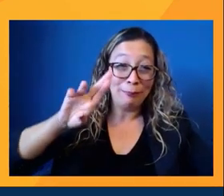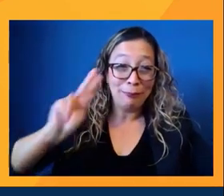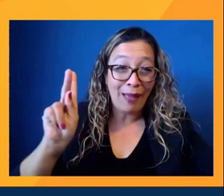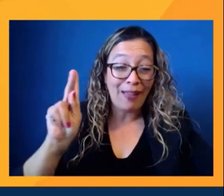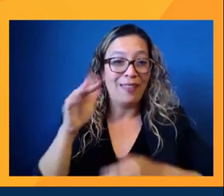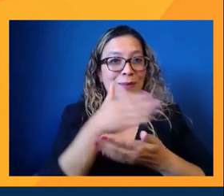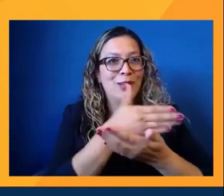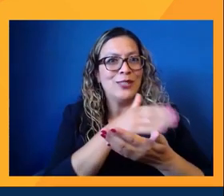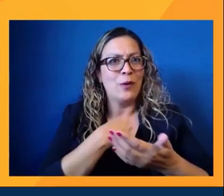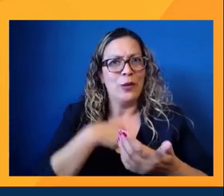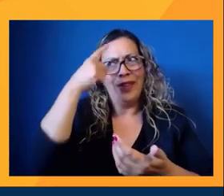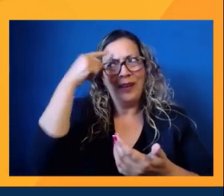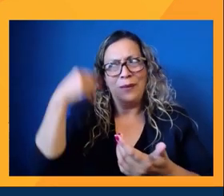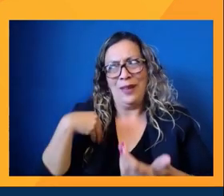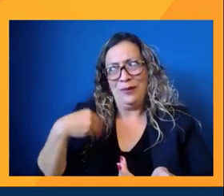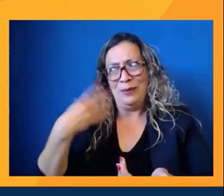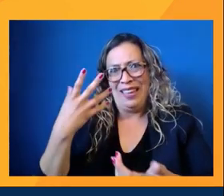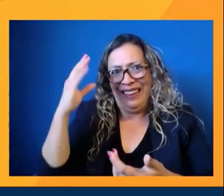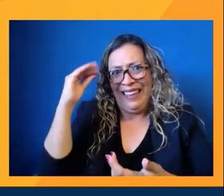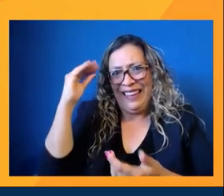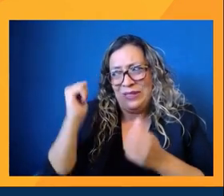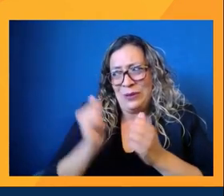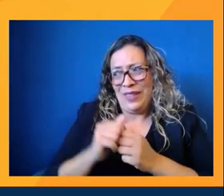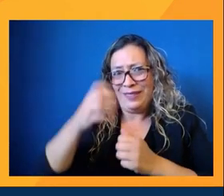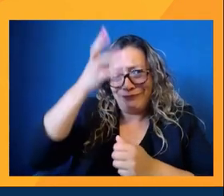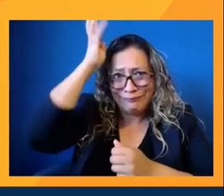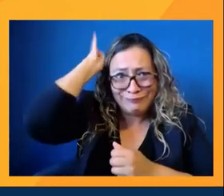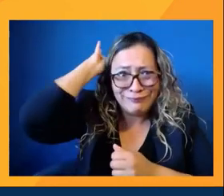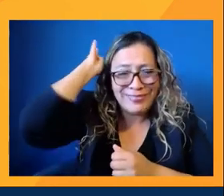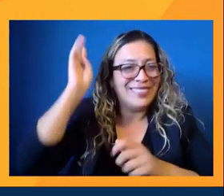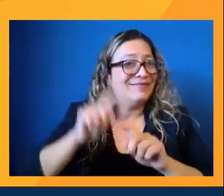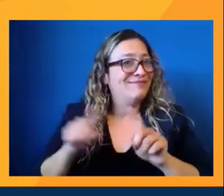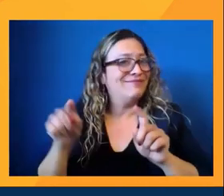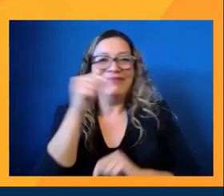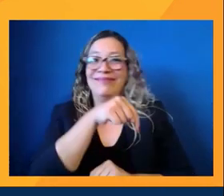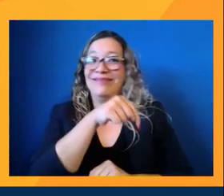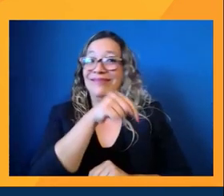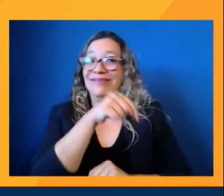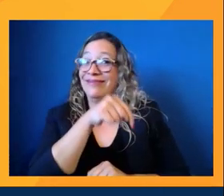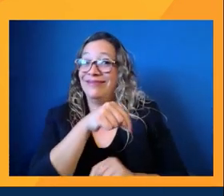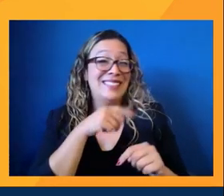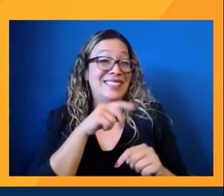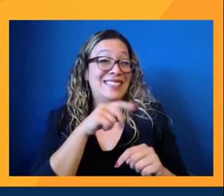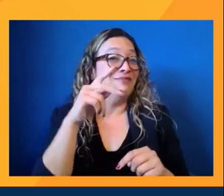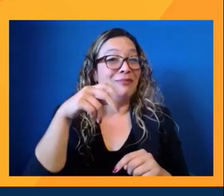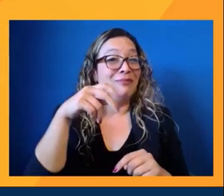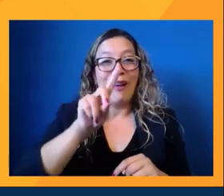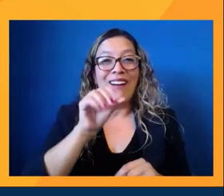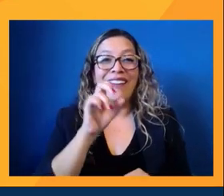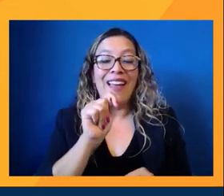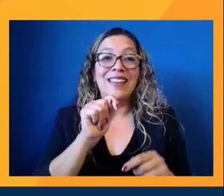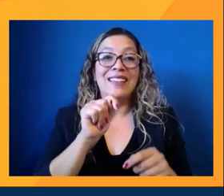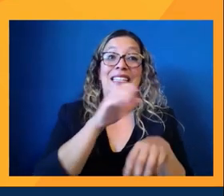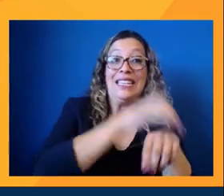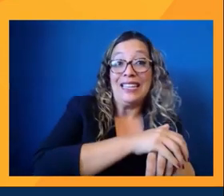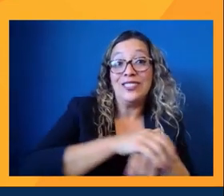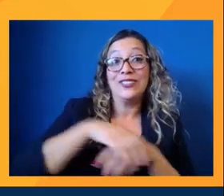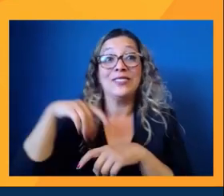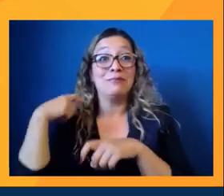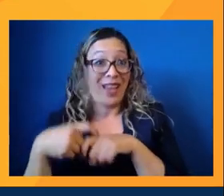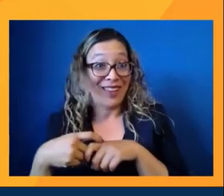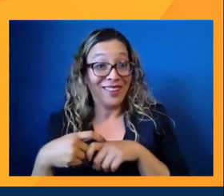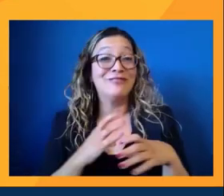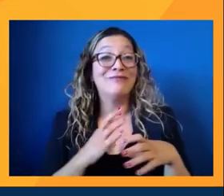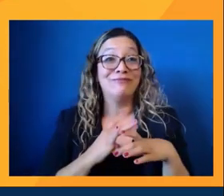white dudes with mohawks. But with this production, this podcast, both being released in English and in Spanish, is going to do, is prove that